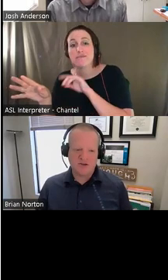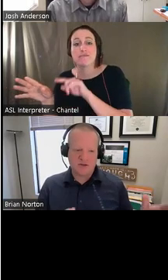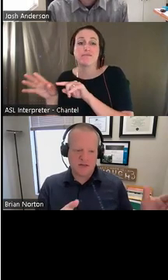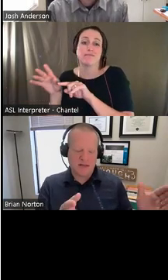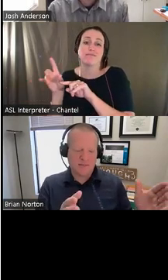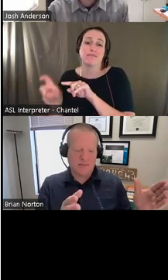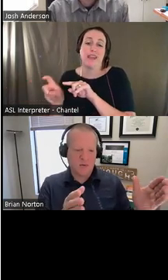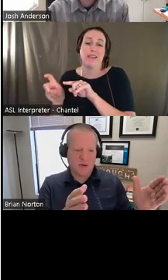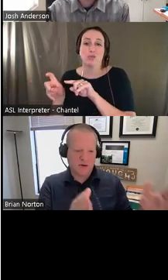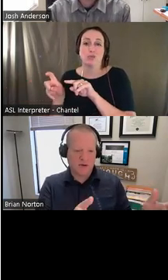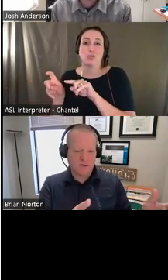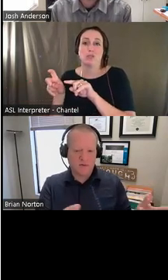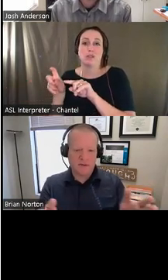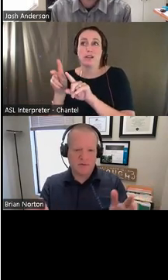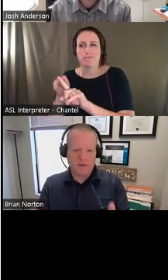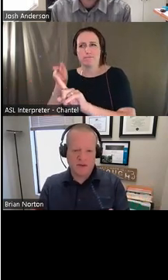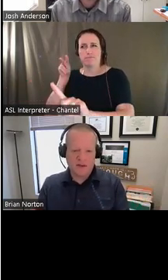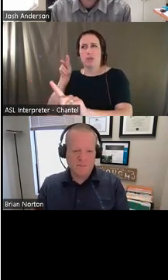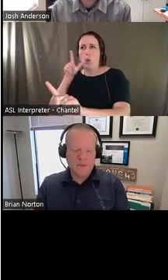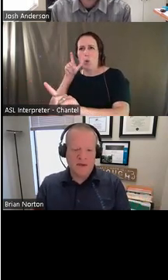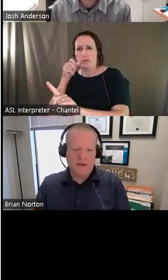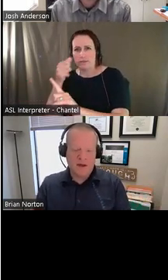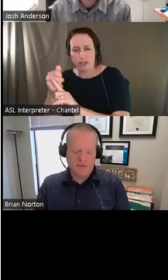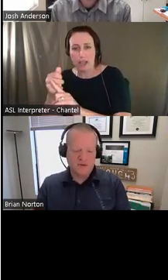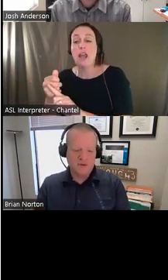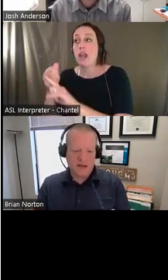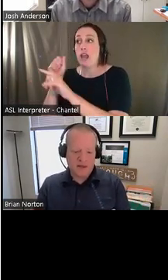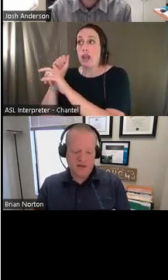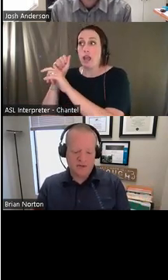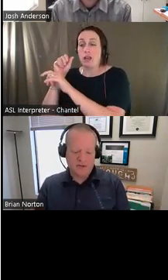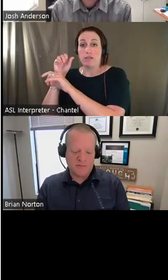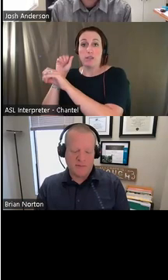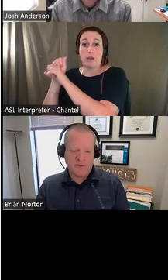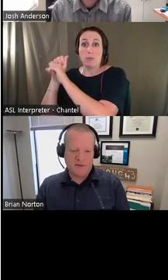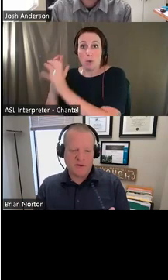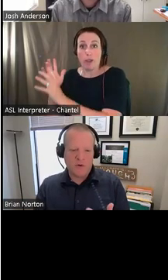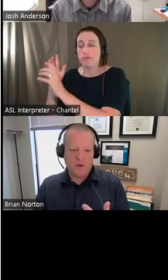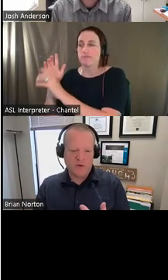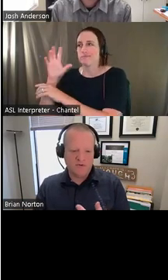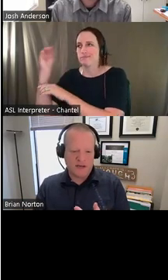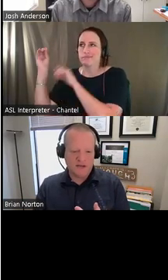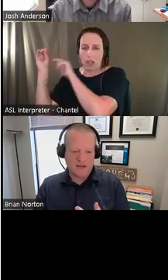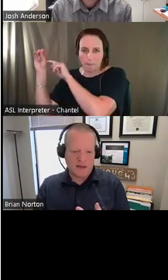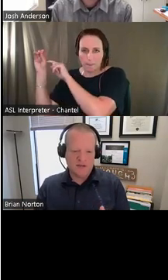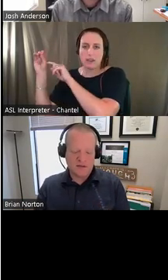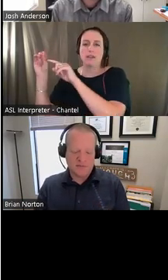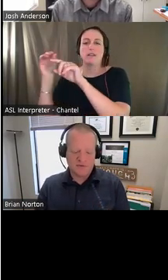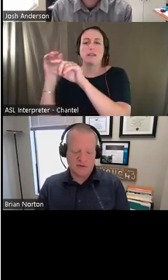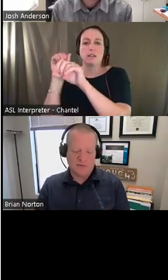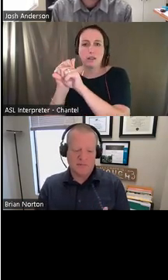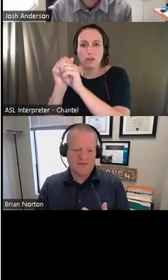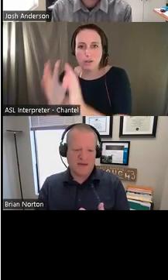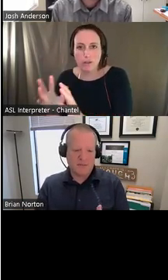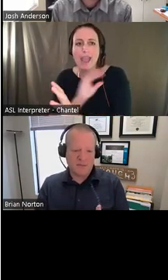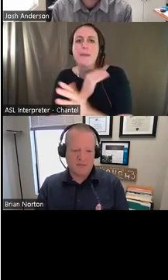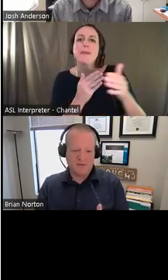It's not just the employer or the employee. It might be the training manager. It might be the coworker who's next to that particular person.